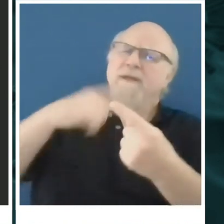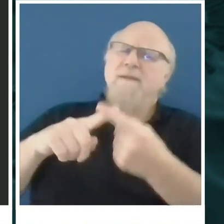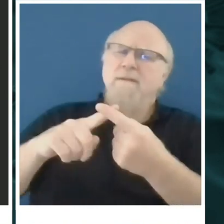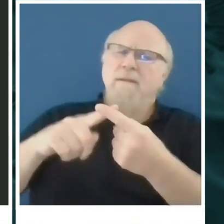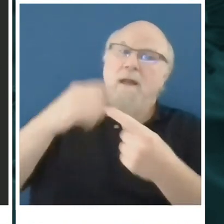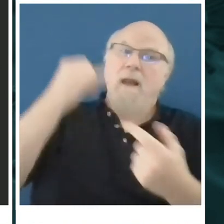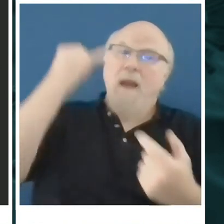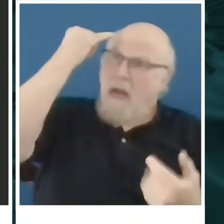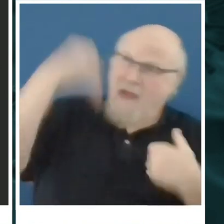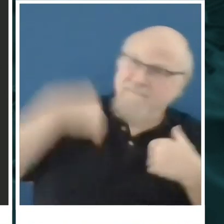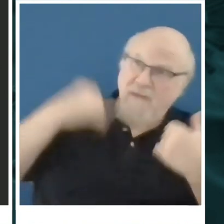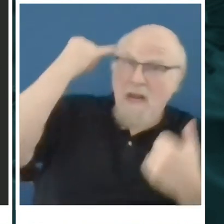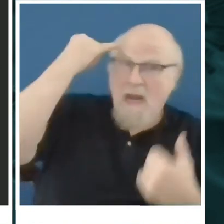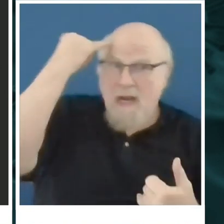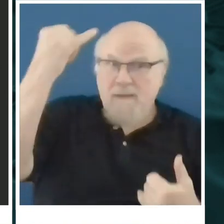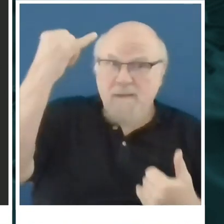is going to be?